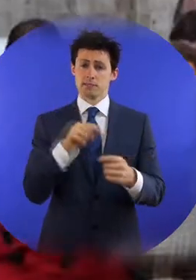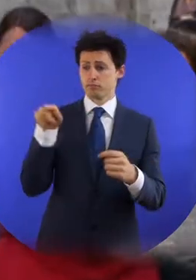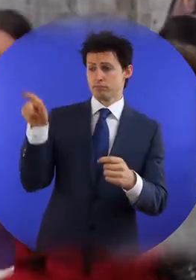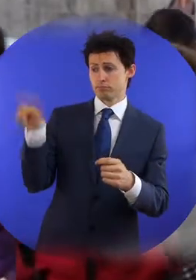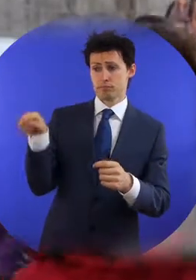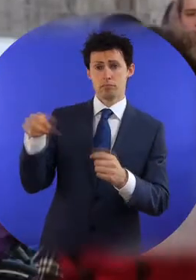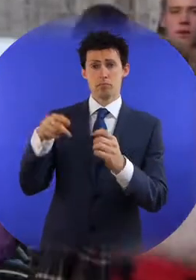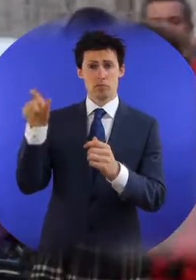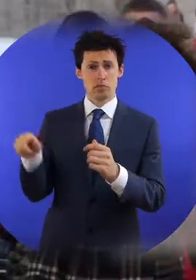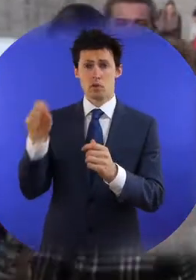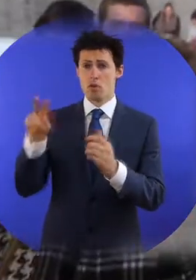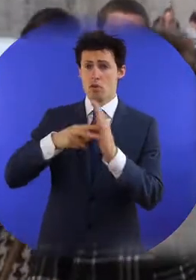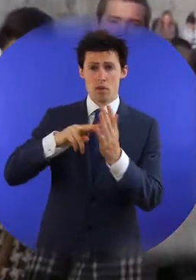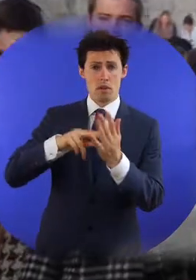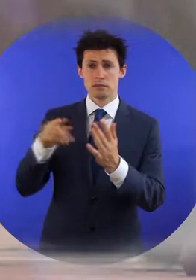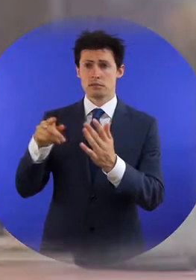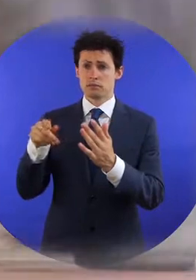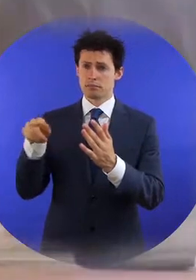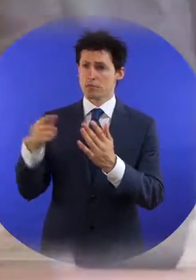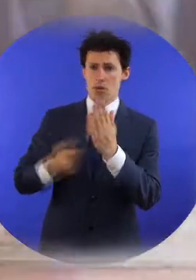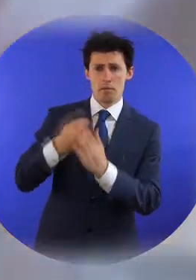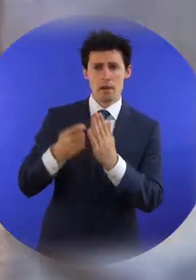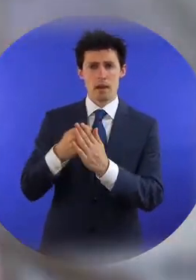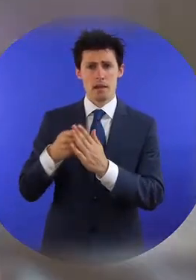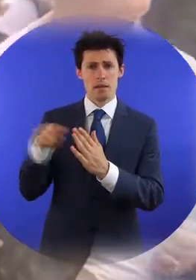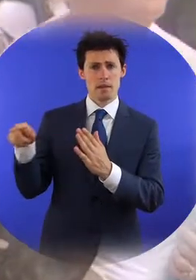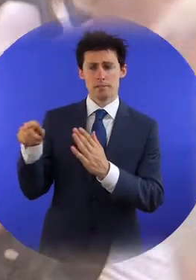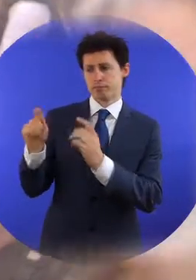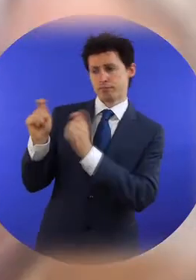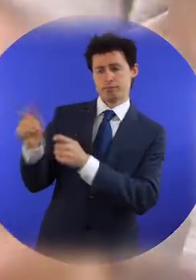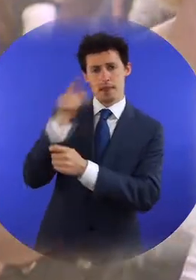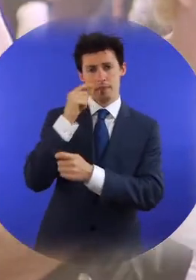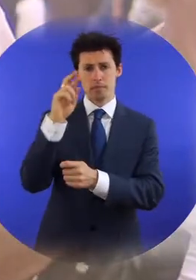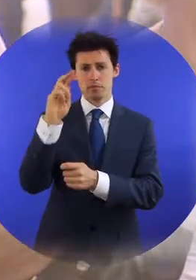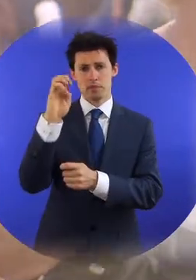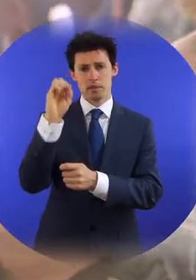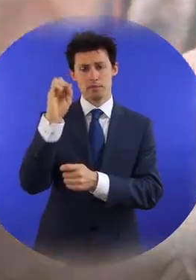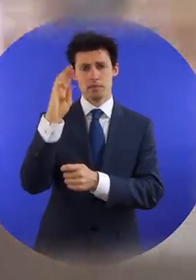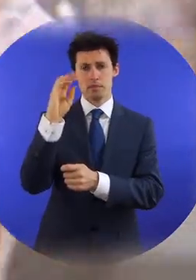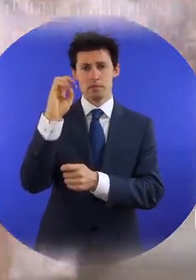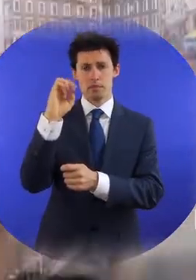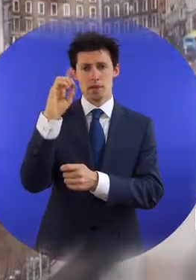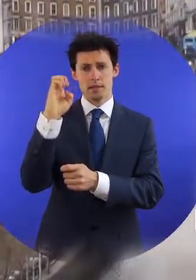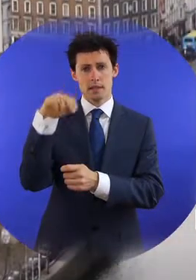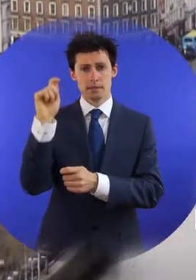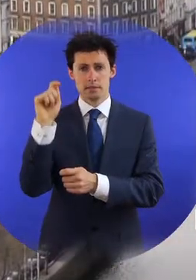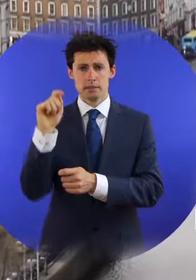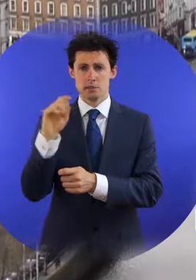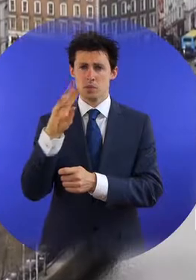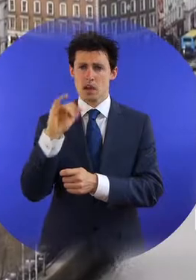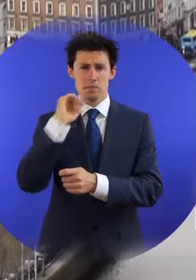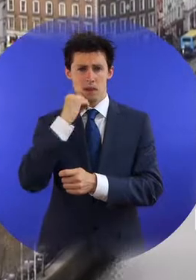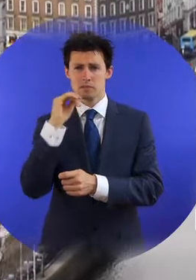The Pensions Acts make it unlawful to discriminate in occupational benefit schemes. Occupational benefits